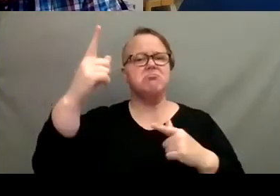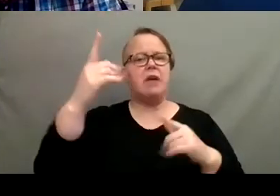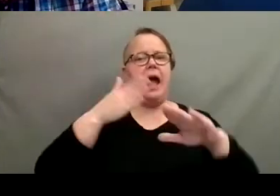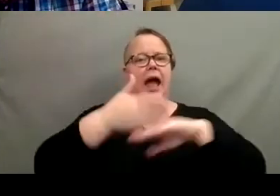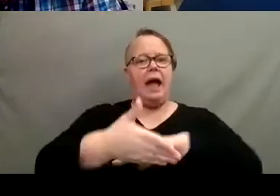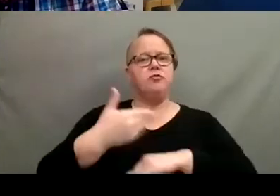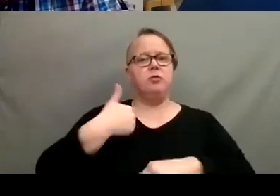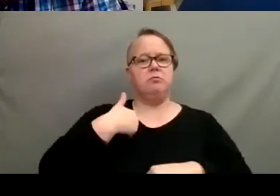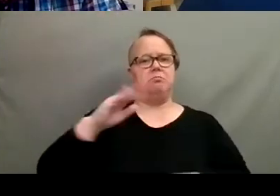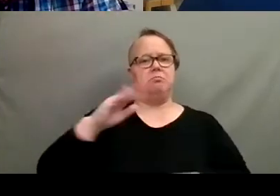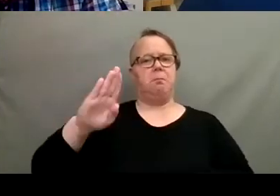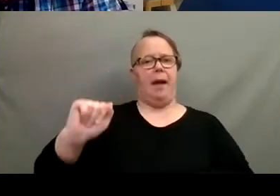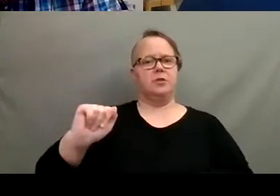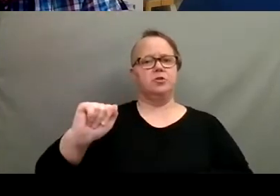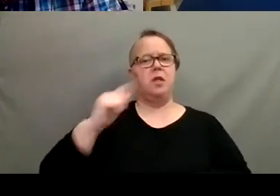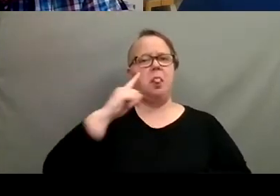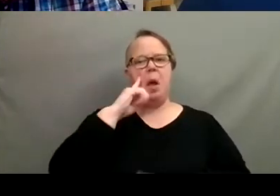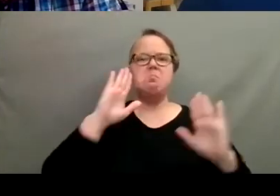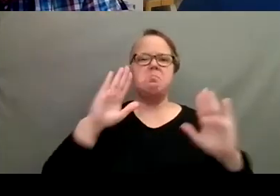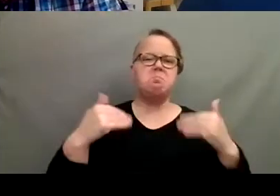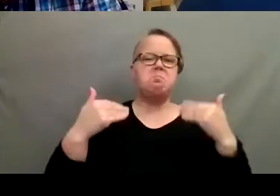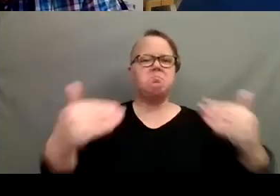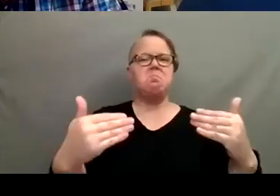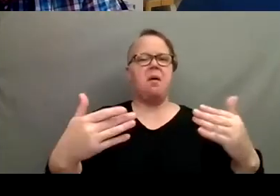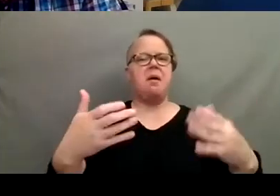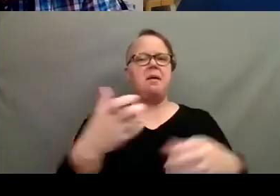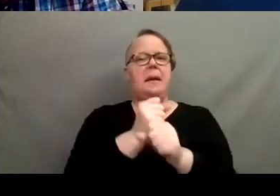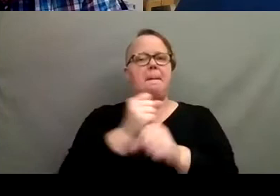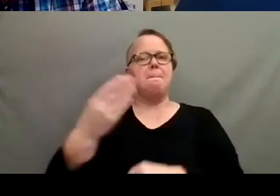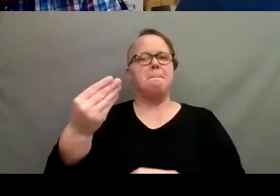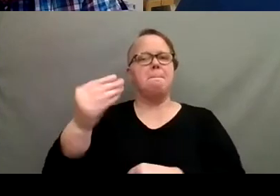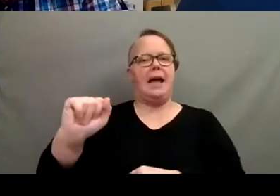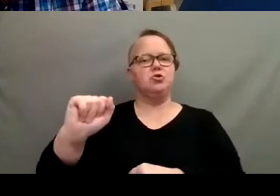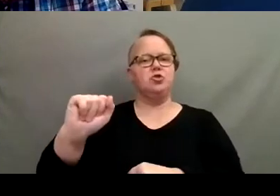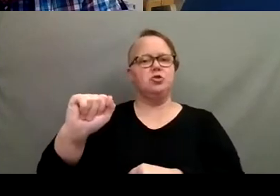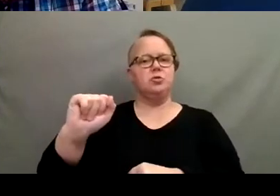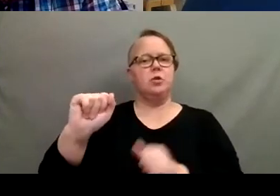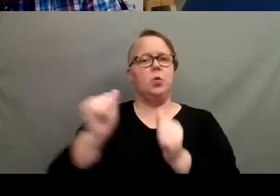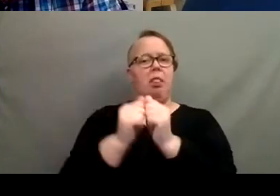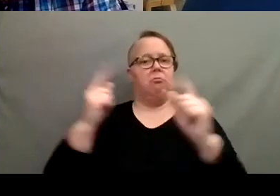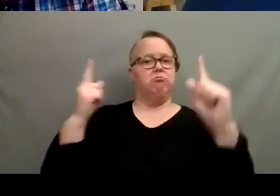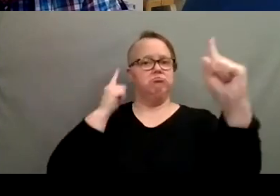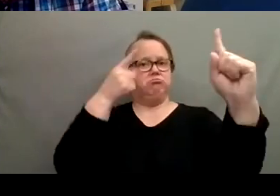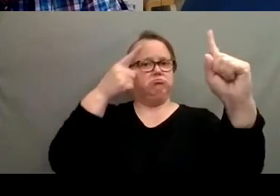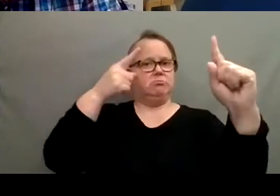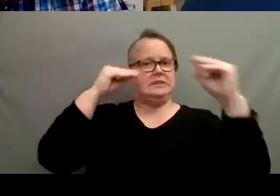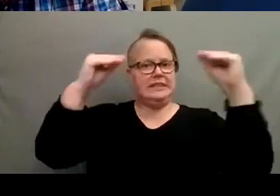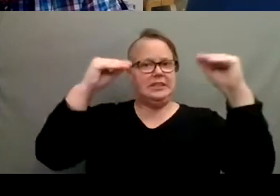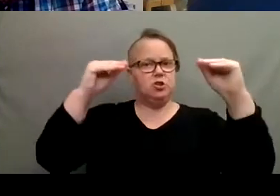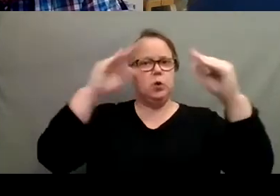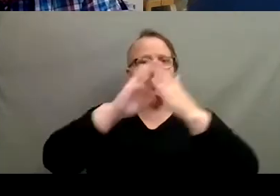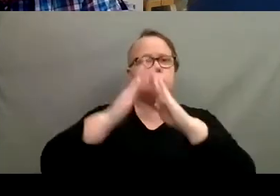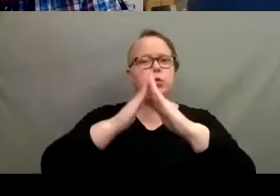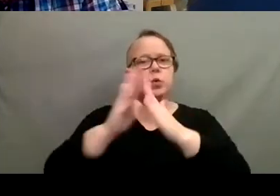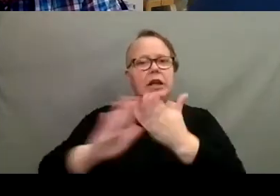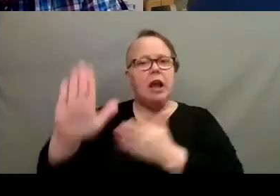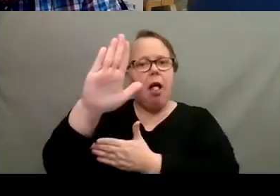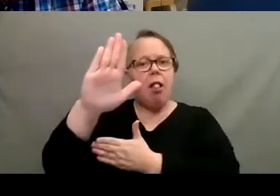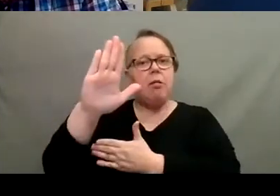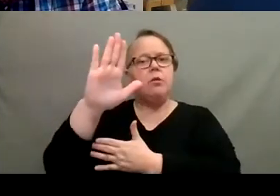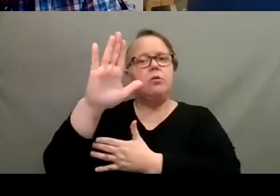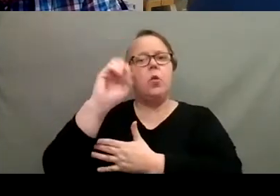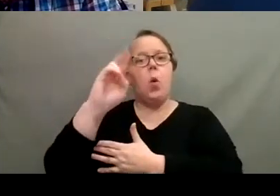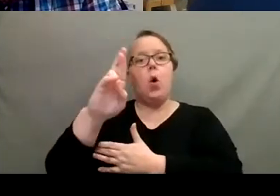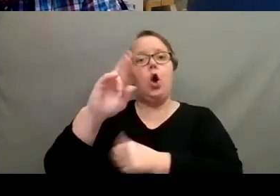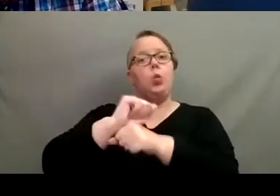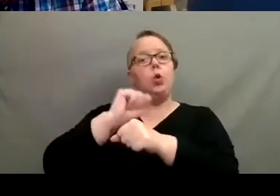bachelor's to go ahead and get my master's so that I could, with the ultimate goal of teaching either at a community college or working